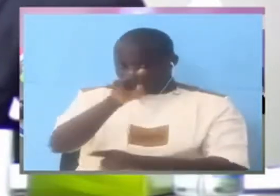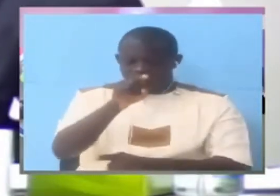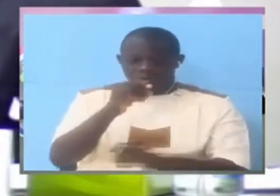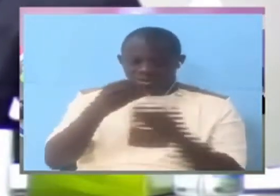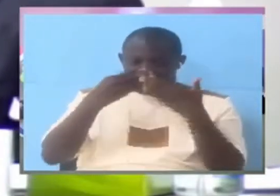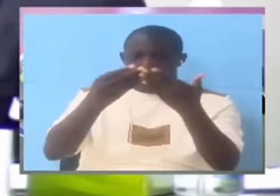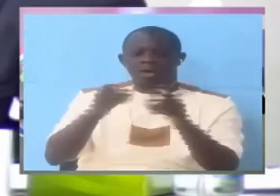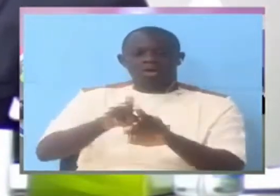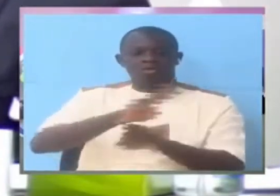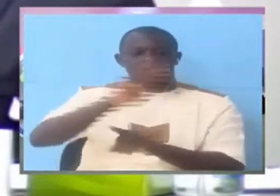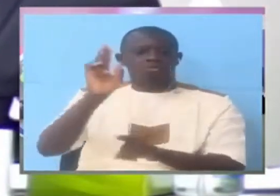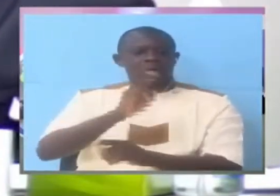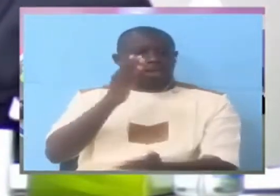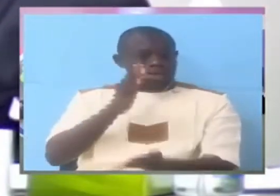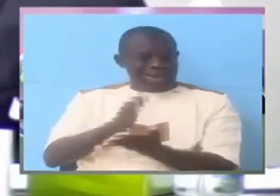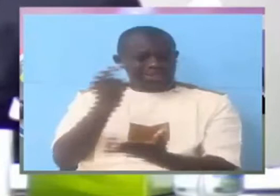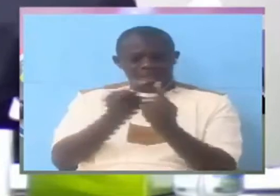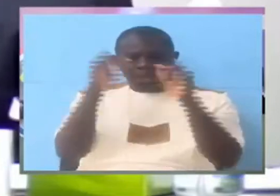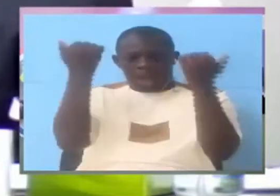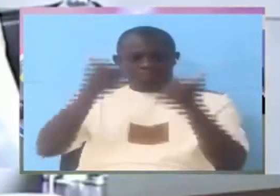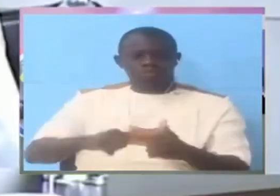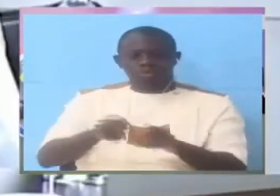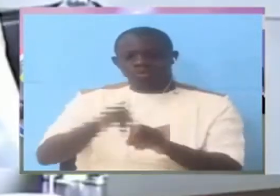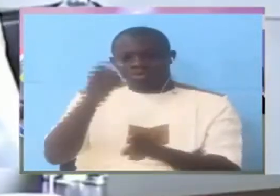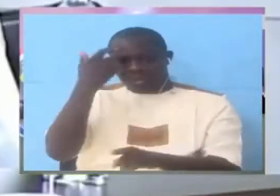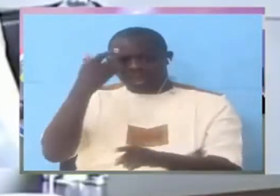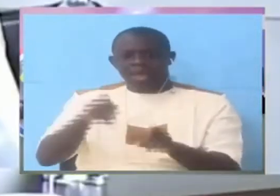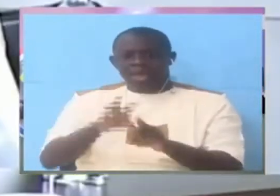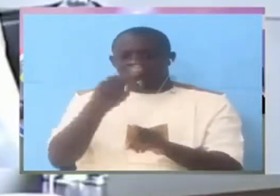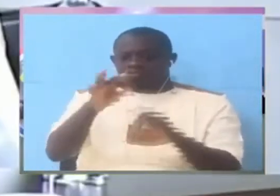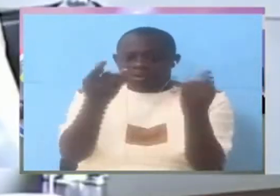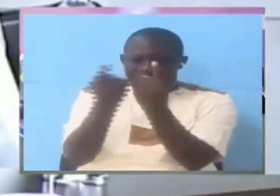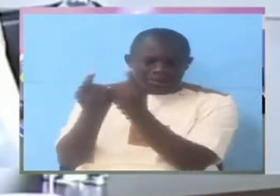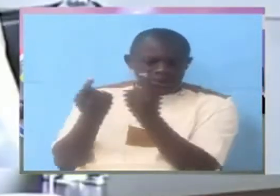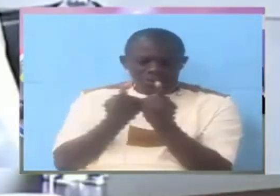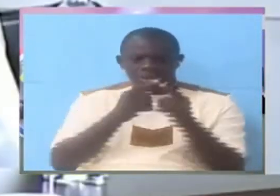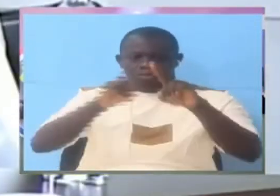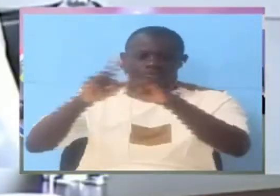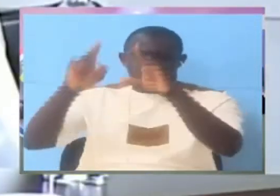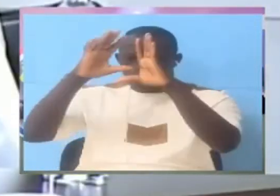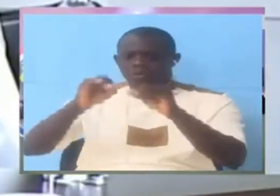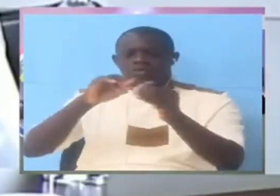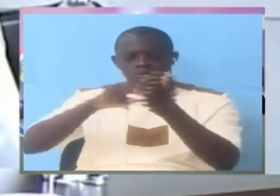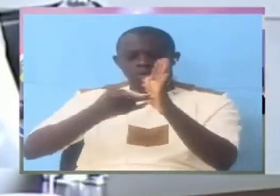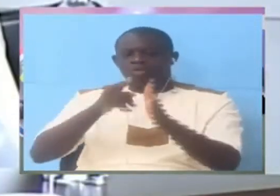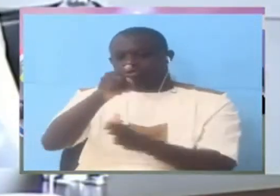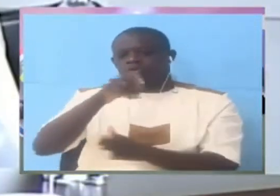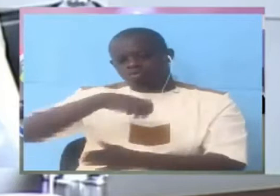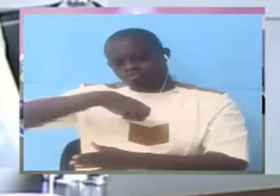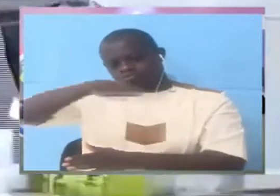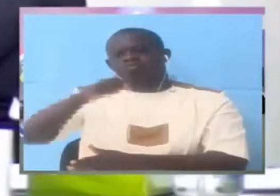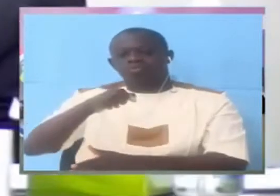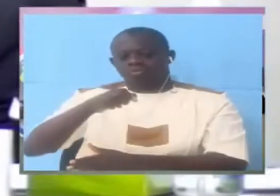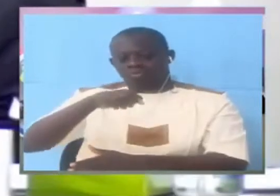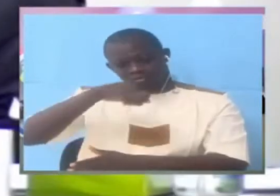if you itemize, it will become very apparent that you are misleading the commission. Tell us, what are the functions of counter-espionage?